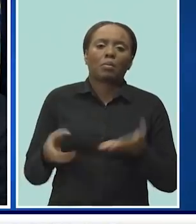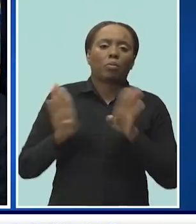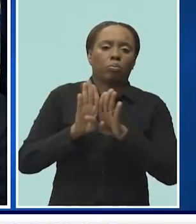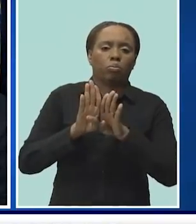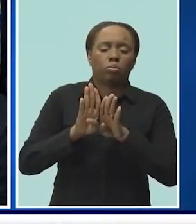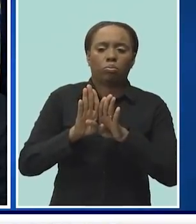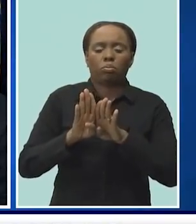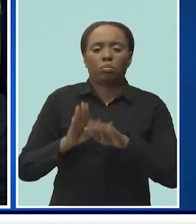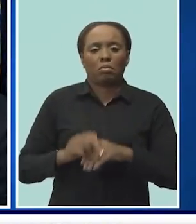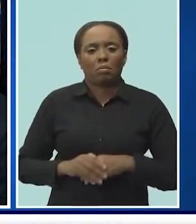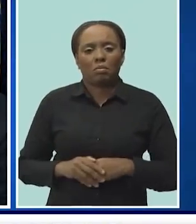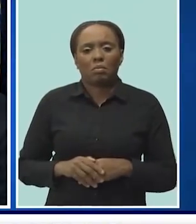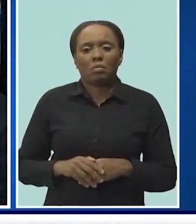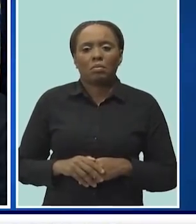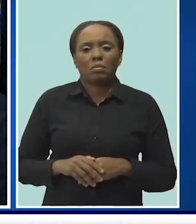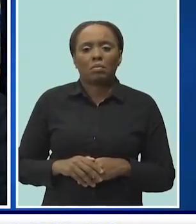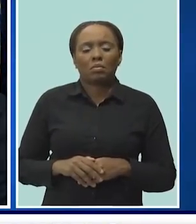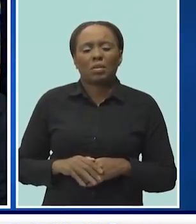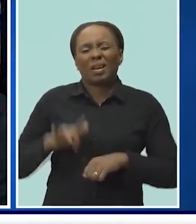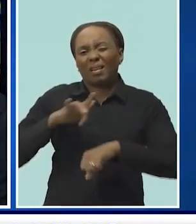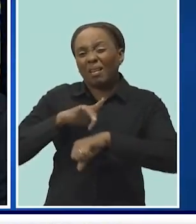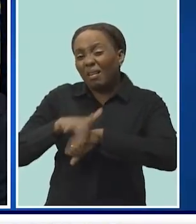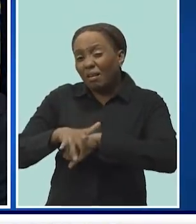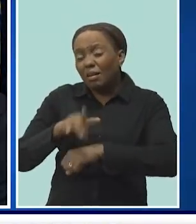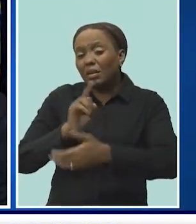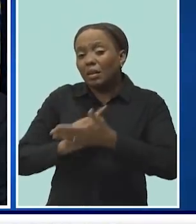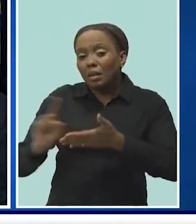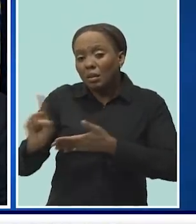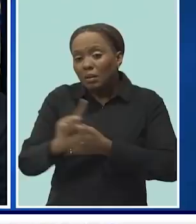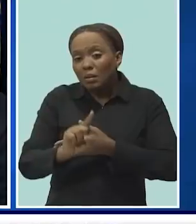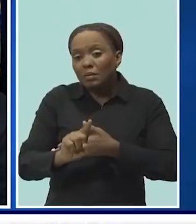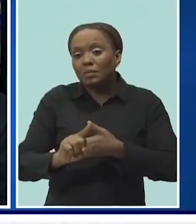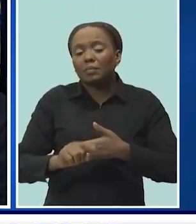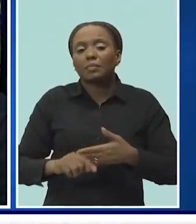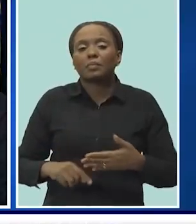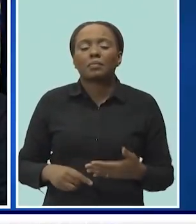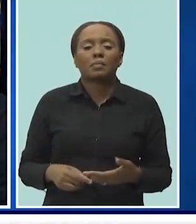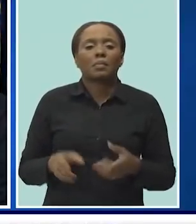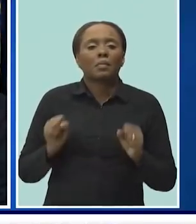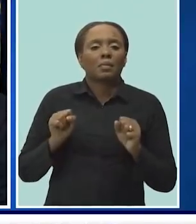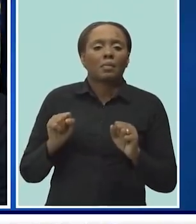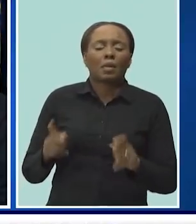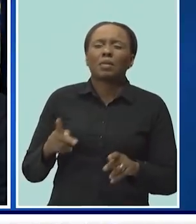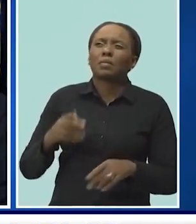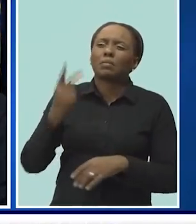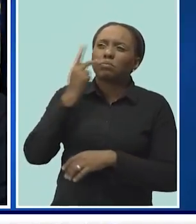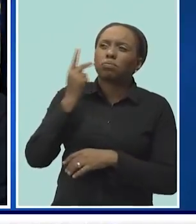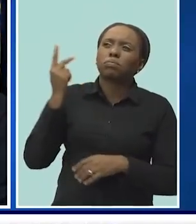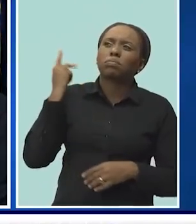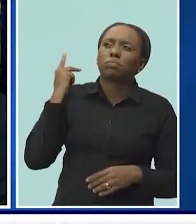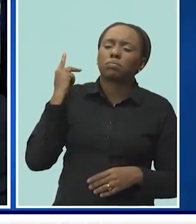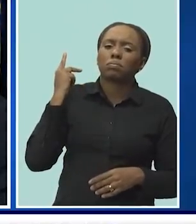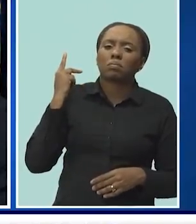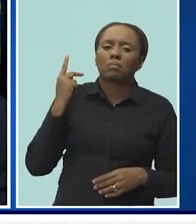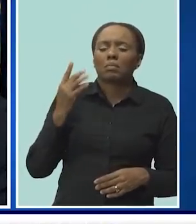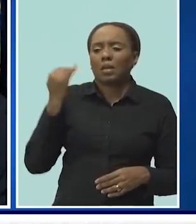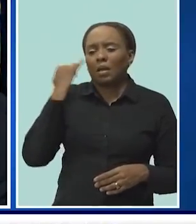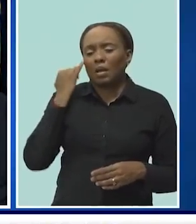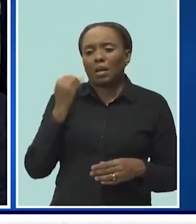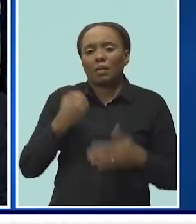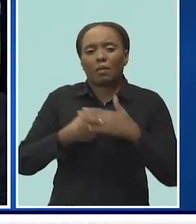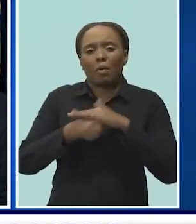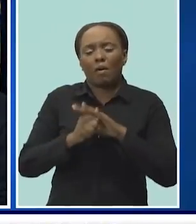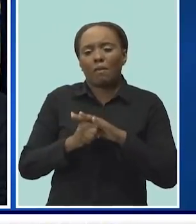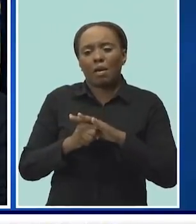Over the course, early in next week, I dare say, they will have an opportunity to reflect on whether our numbers are falling